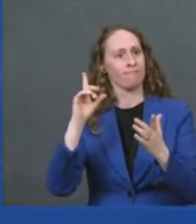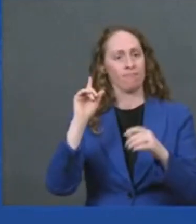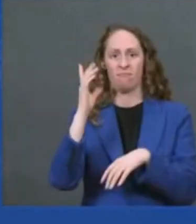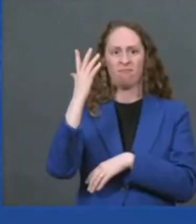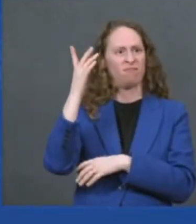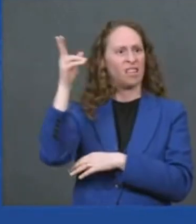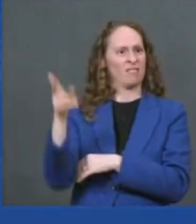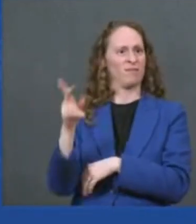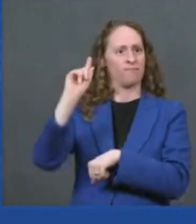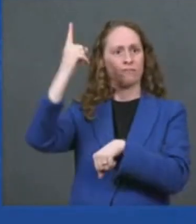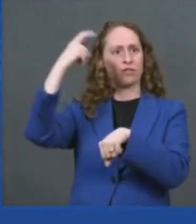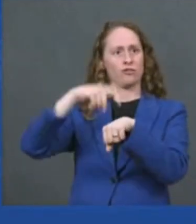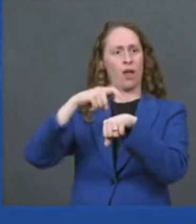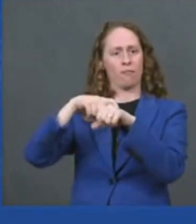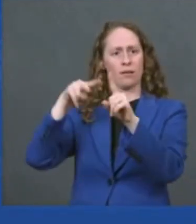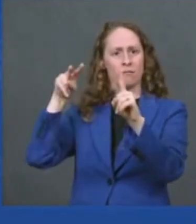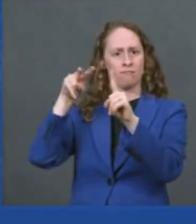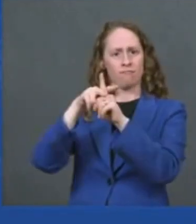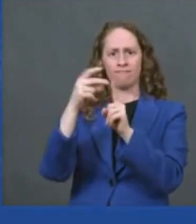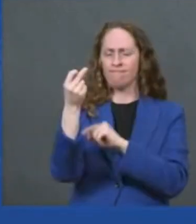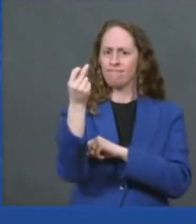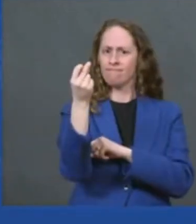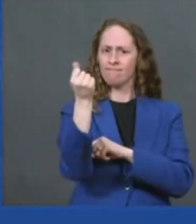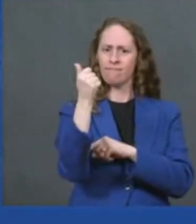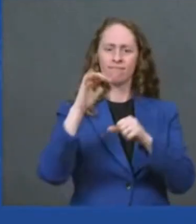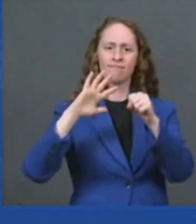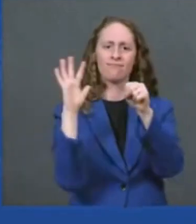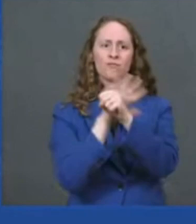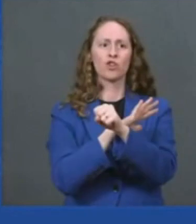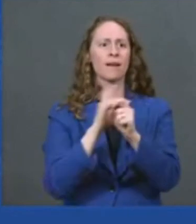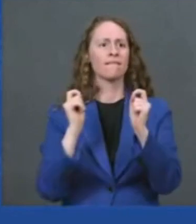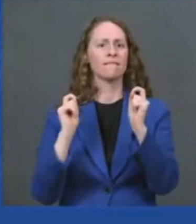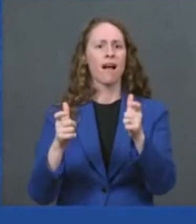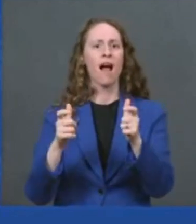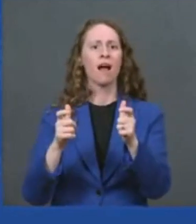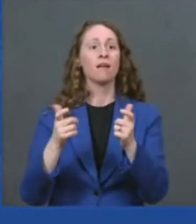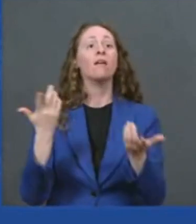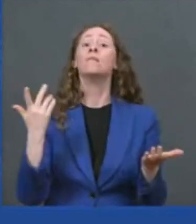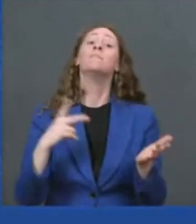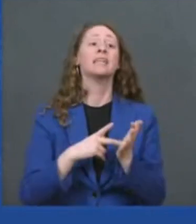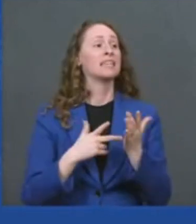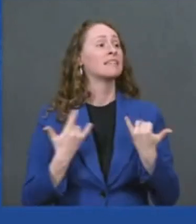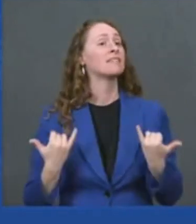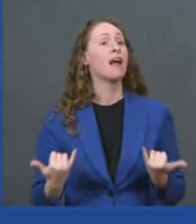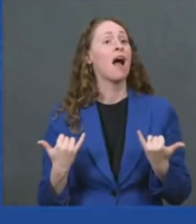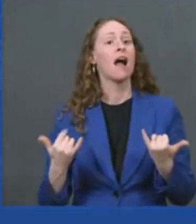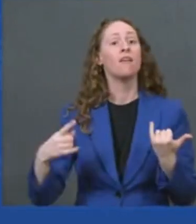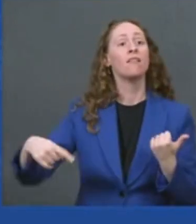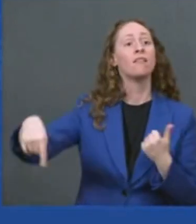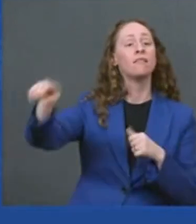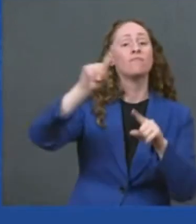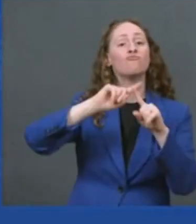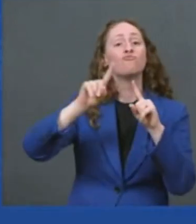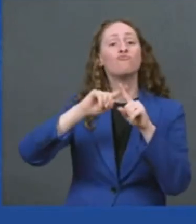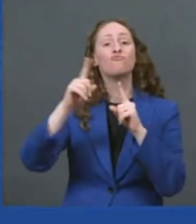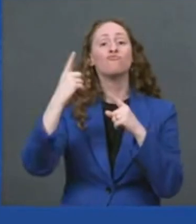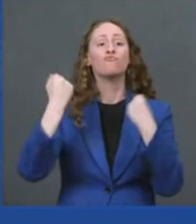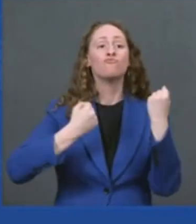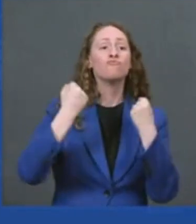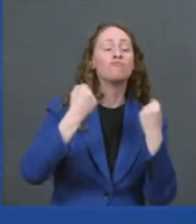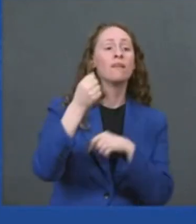on foot here electric cars vans buses aircrafts boats these are the future of transportation